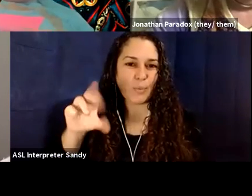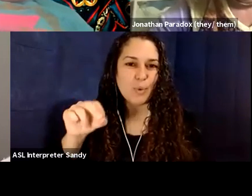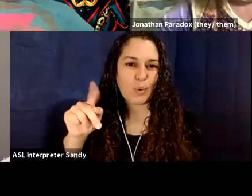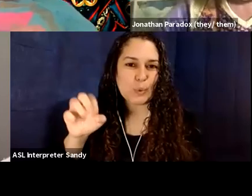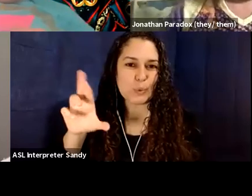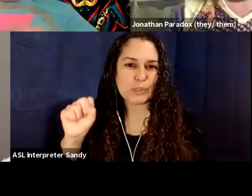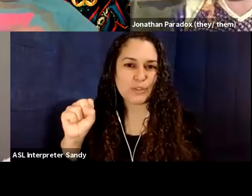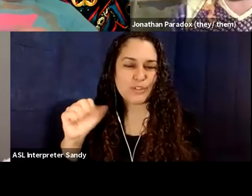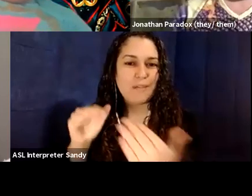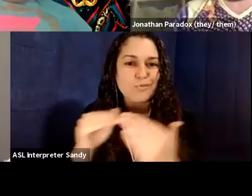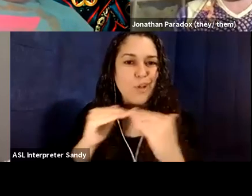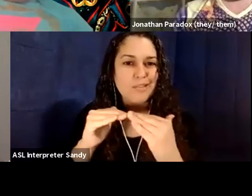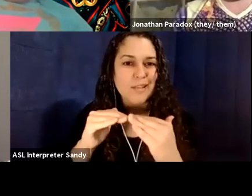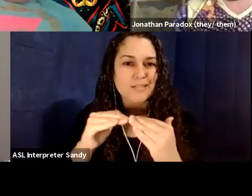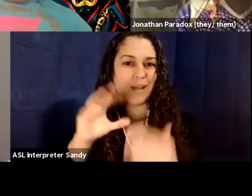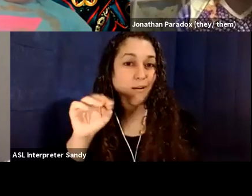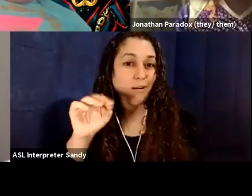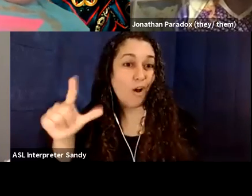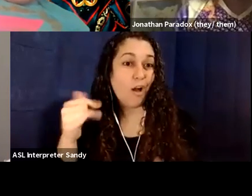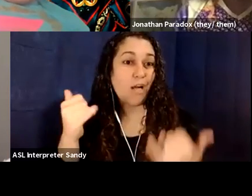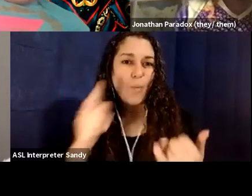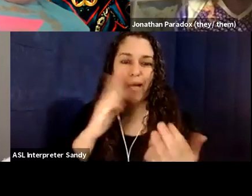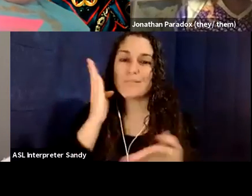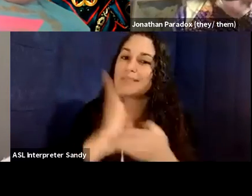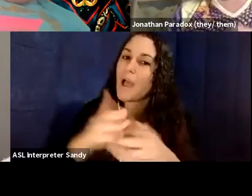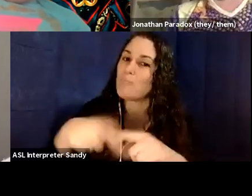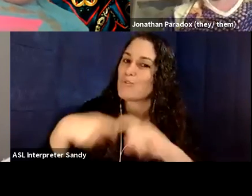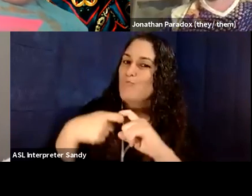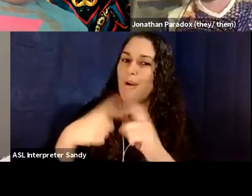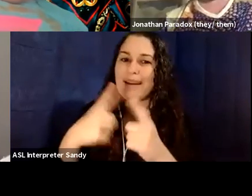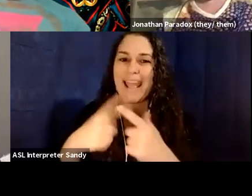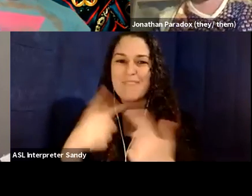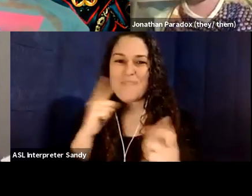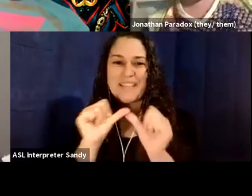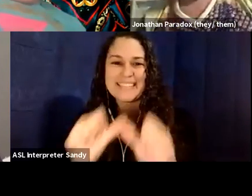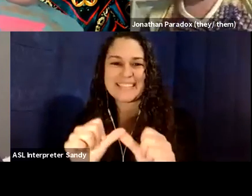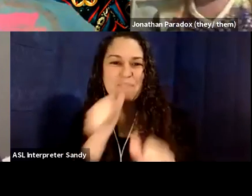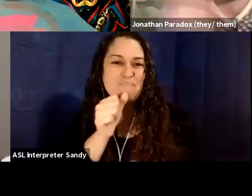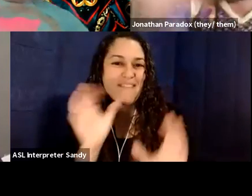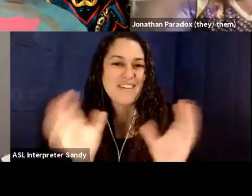on the recording now. And now we get to have our own private conversation that y'all don't get to listen to. So goodbye.